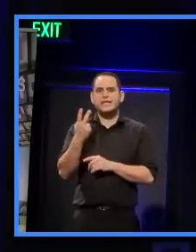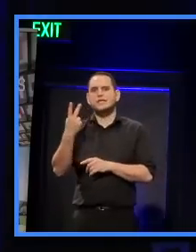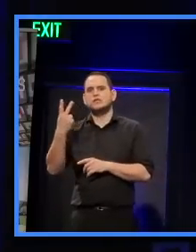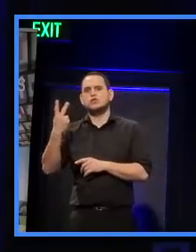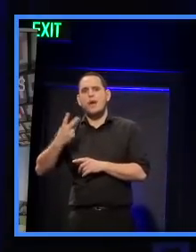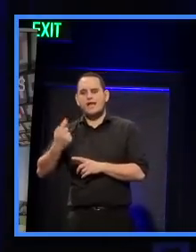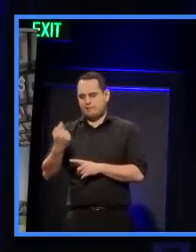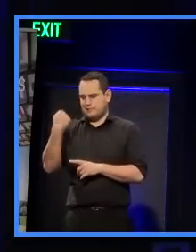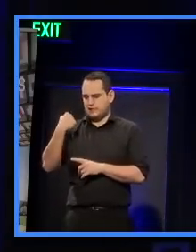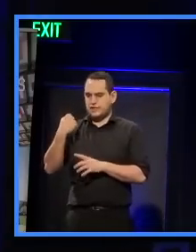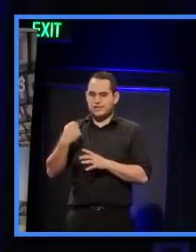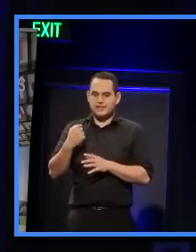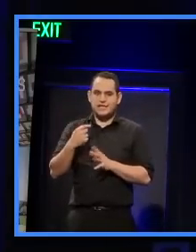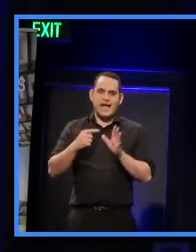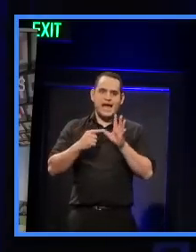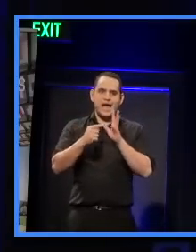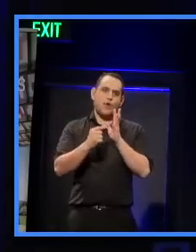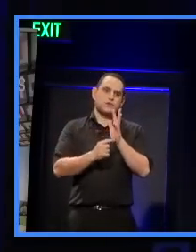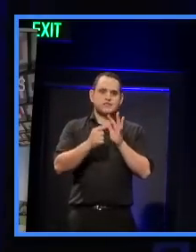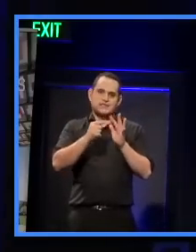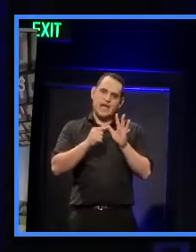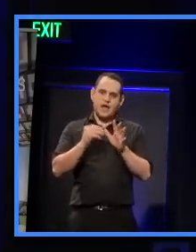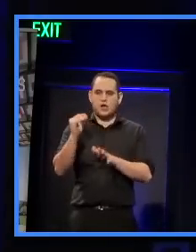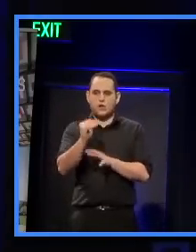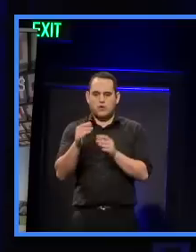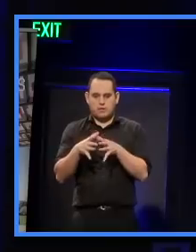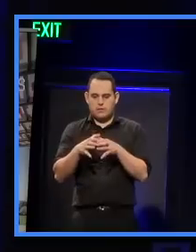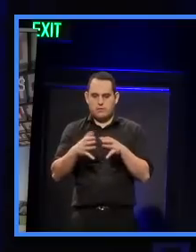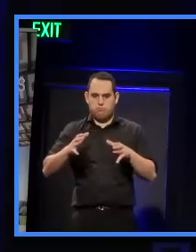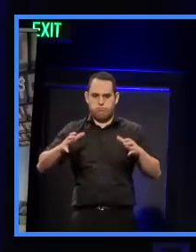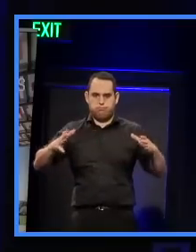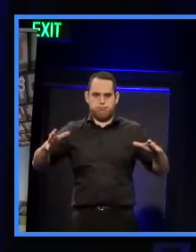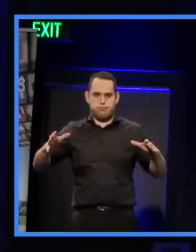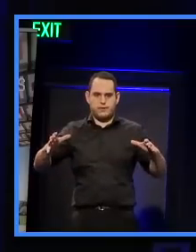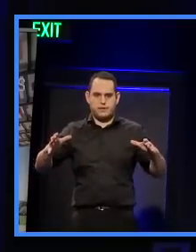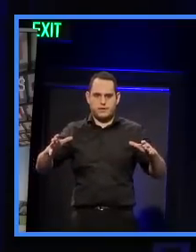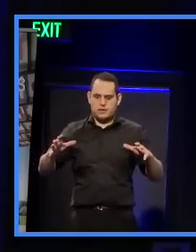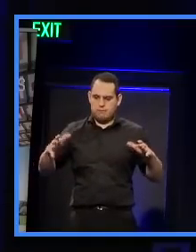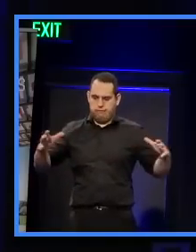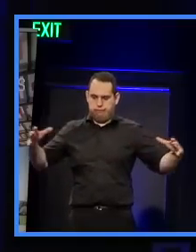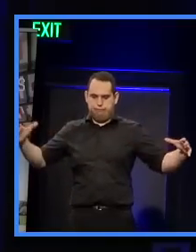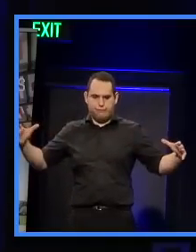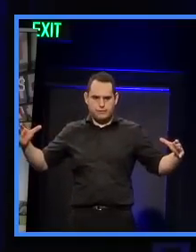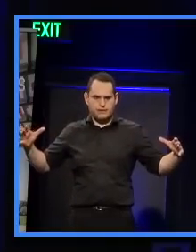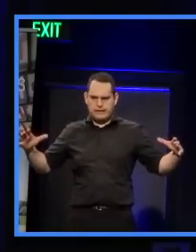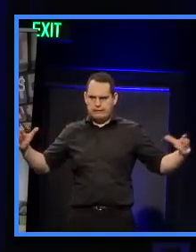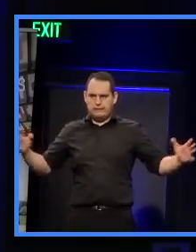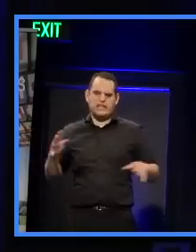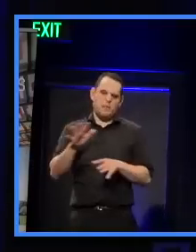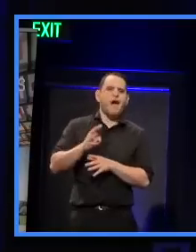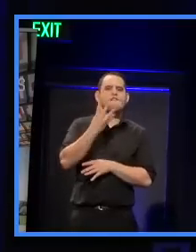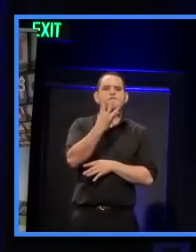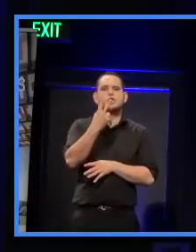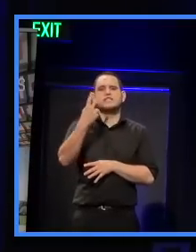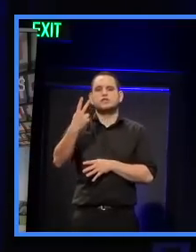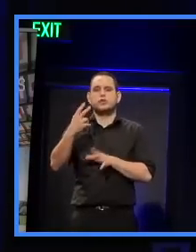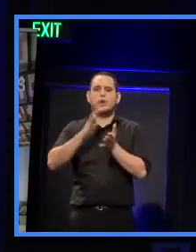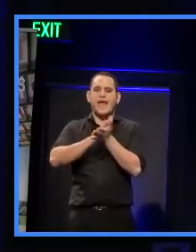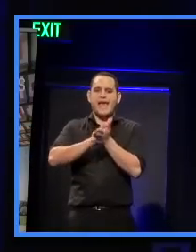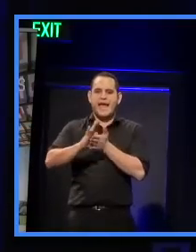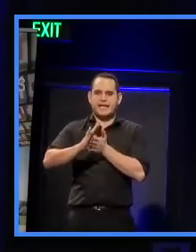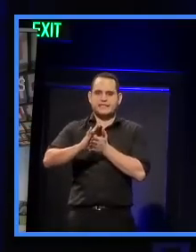the Aotea quarter was actually expanded to a much wider area of about 42 hectares, which includes